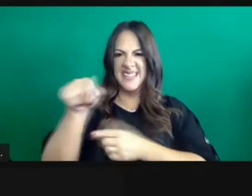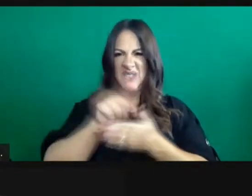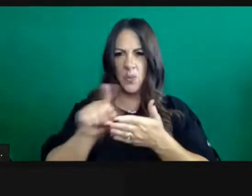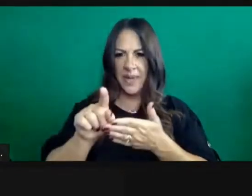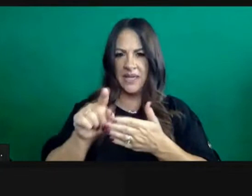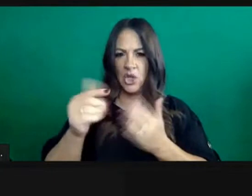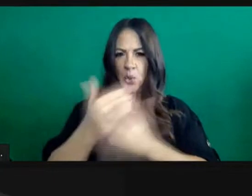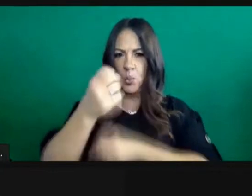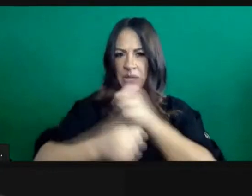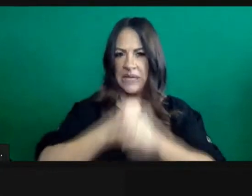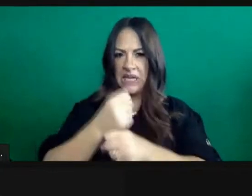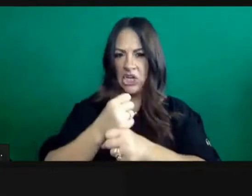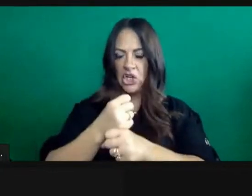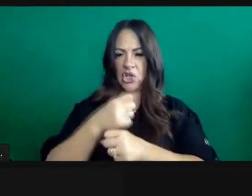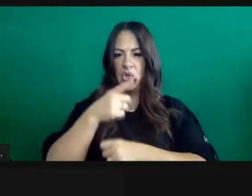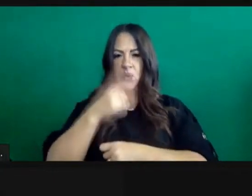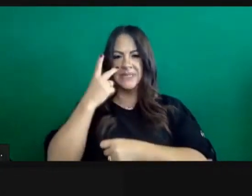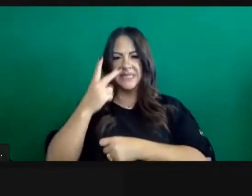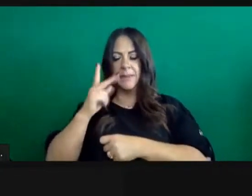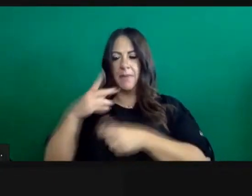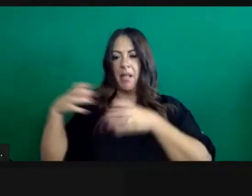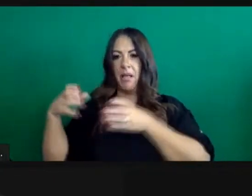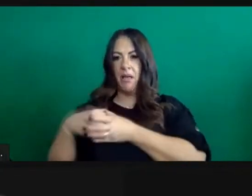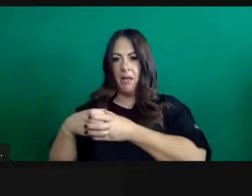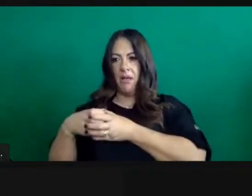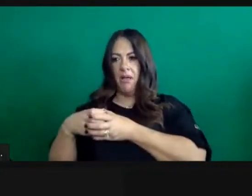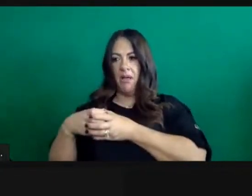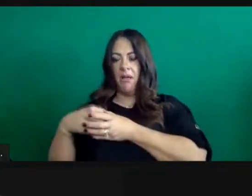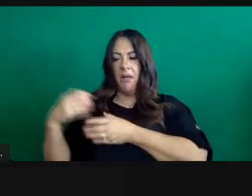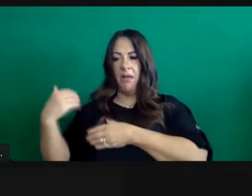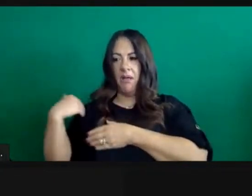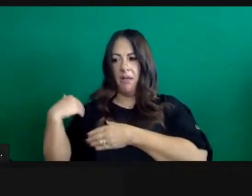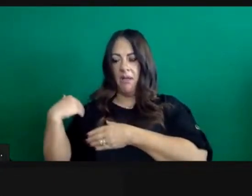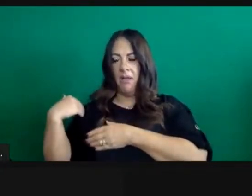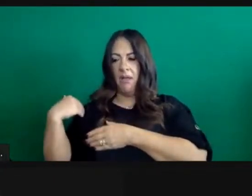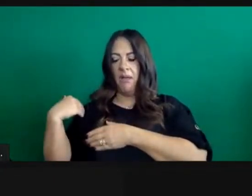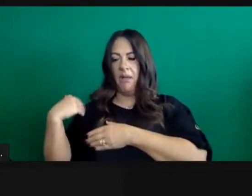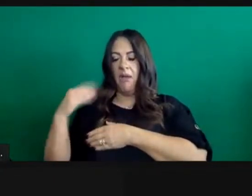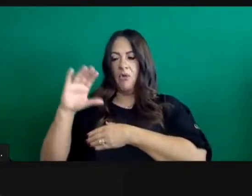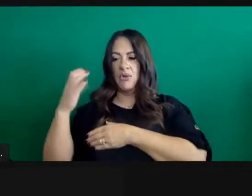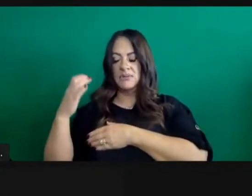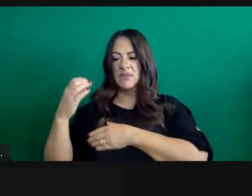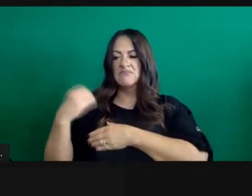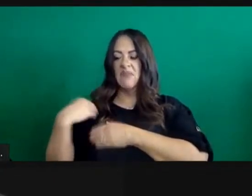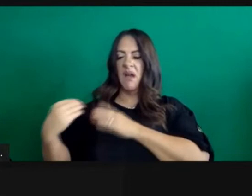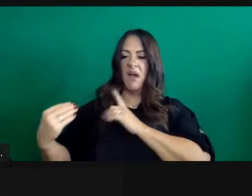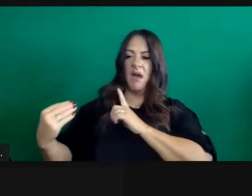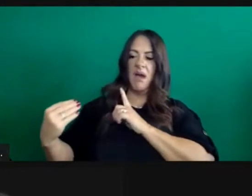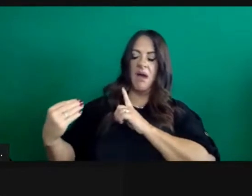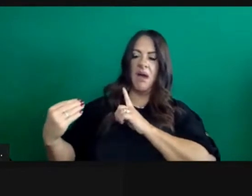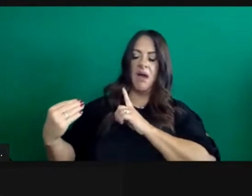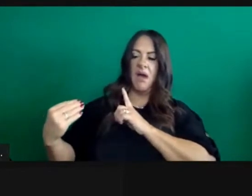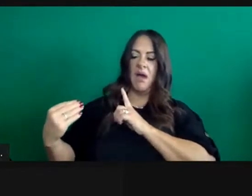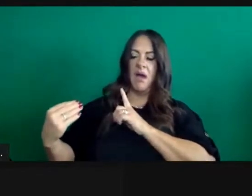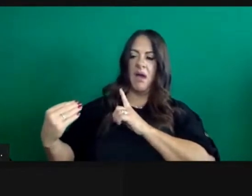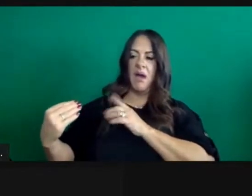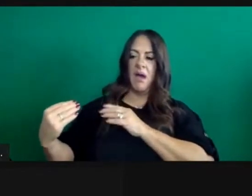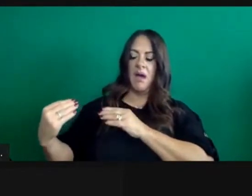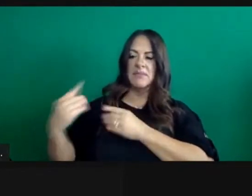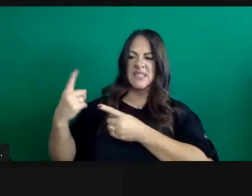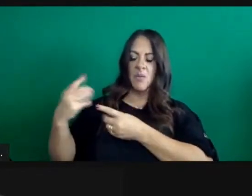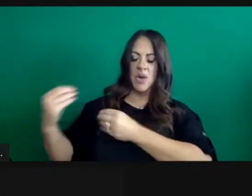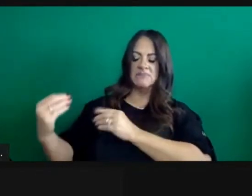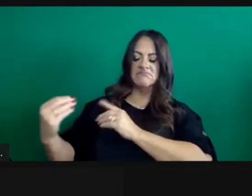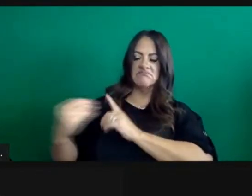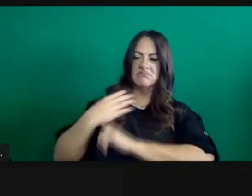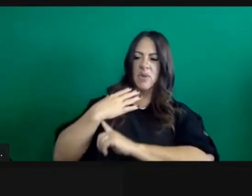of kind of compounded spread where people maybe got infected during gathering at Christmas to then spread it if they're also gathering at